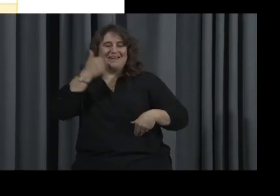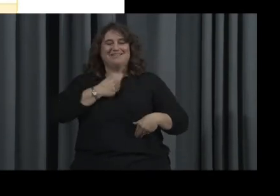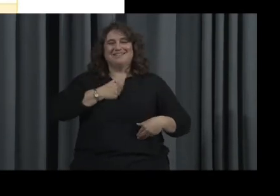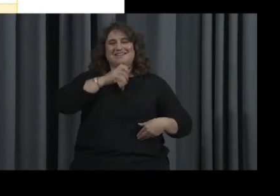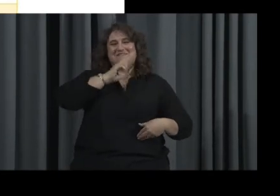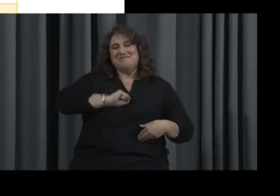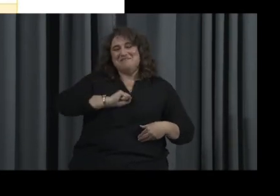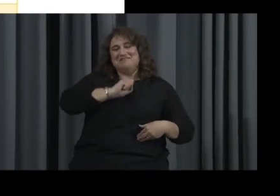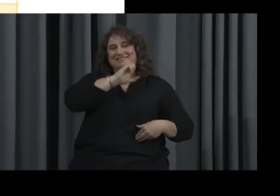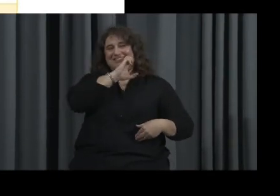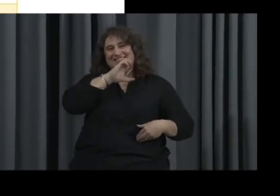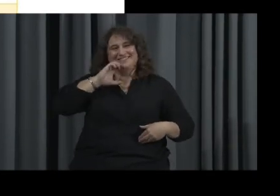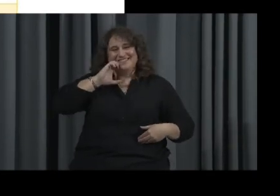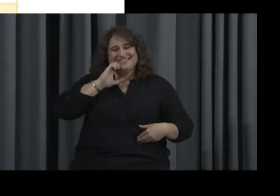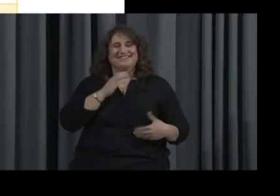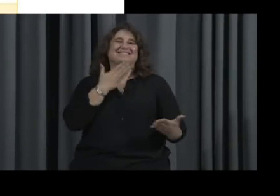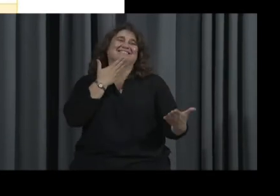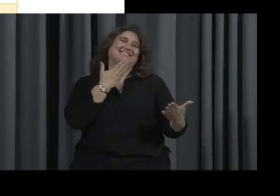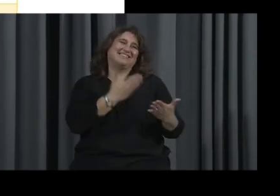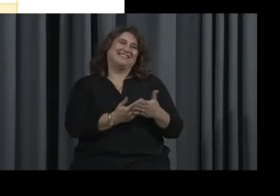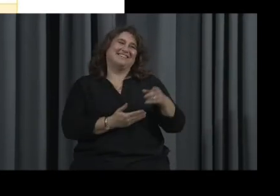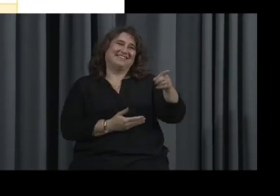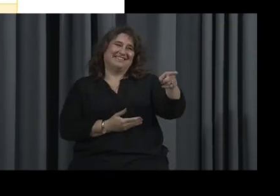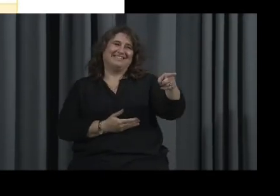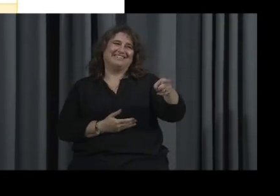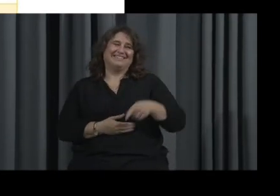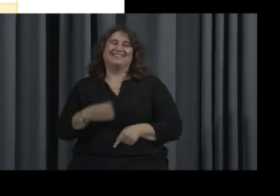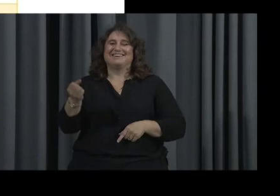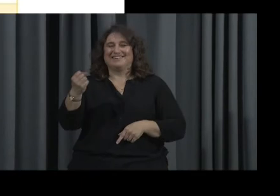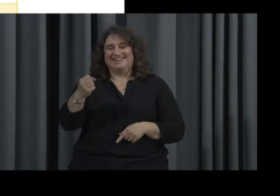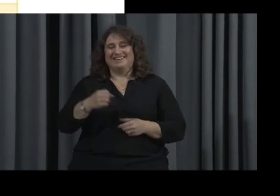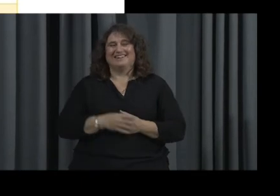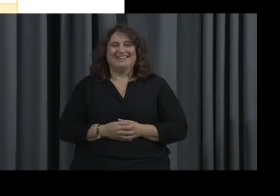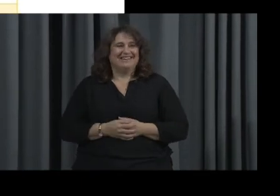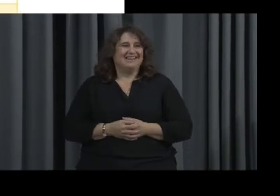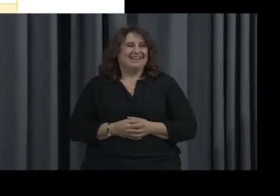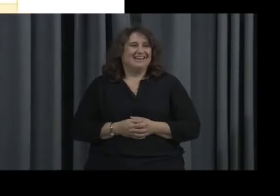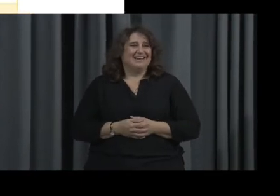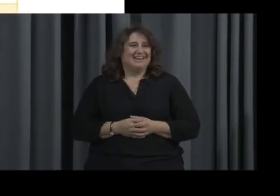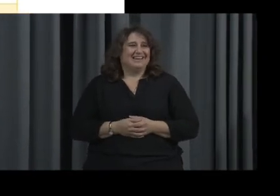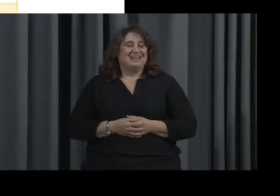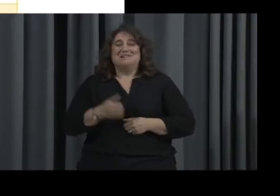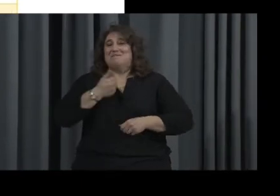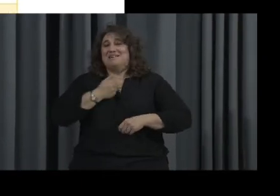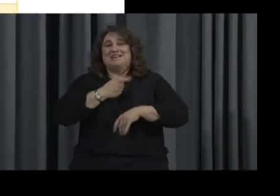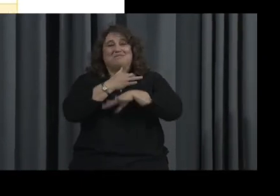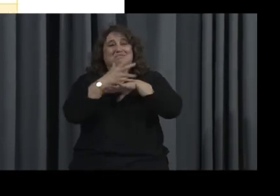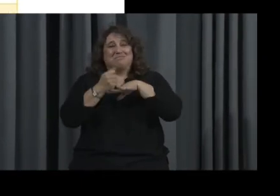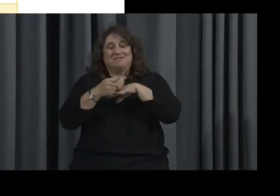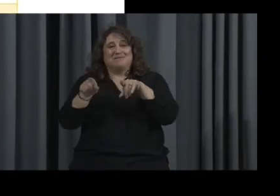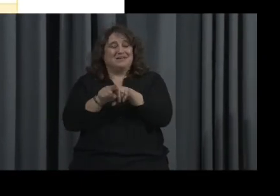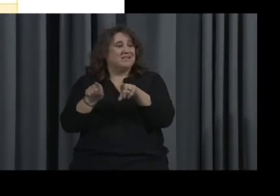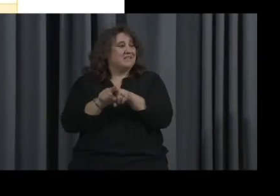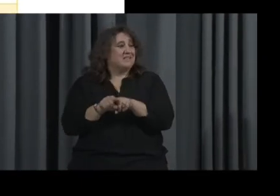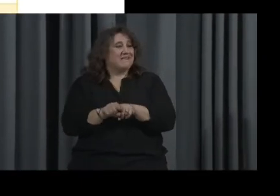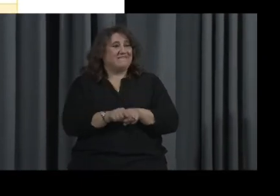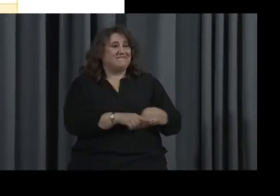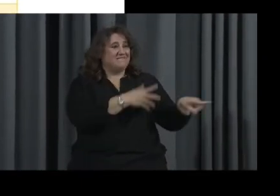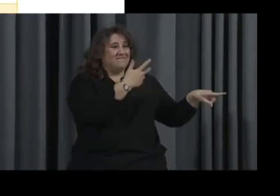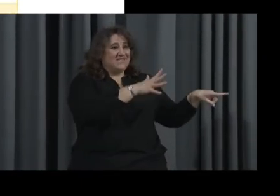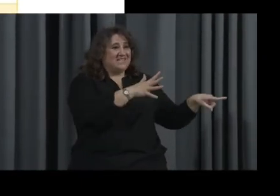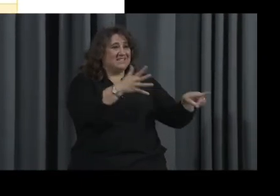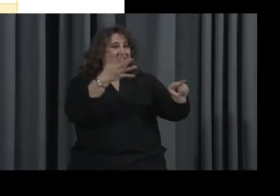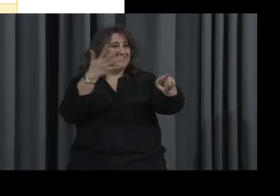Yeah. That's a good one. I actually learned, yeah, no, I'm all out too. Nobody has nothing else? No.